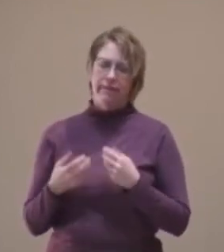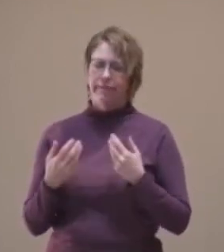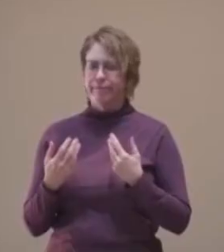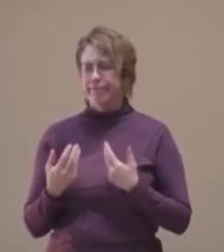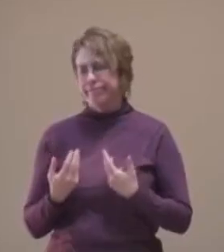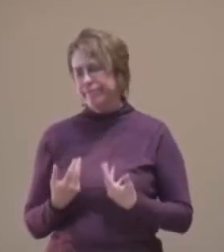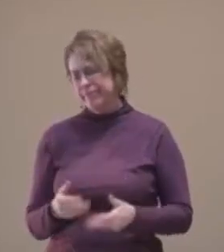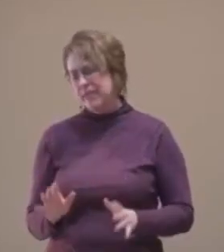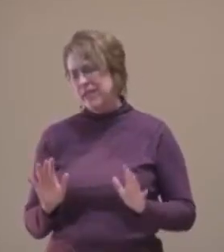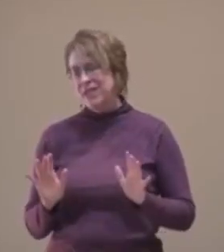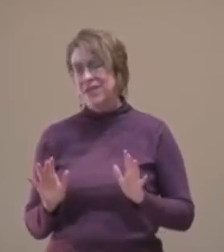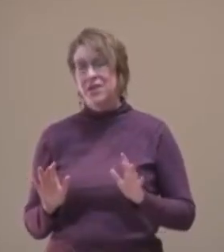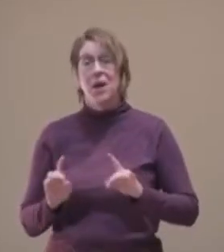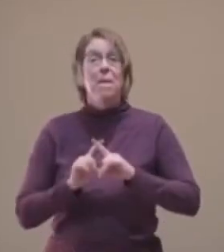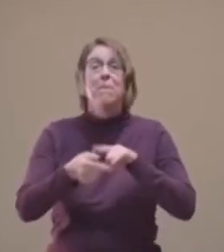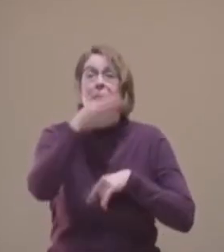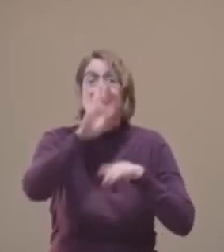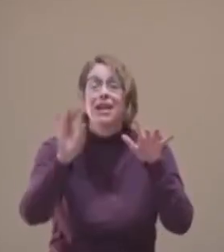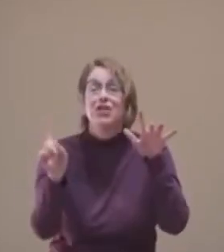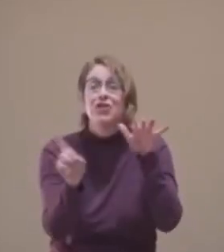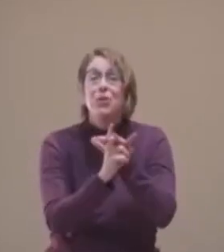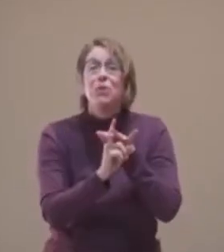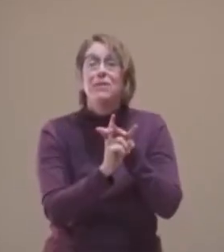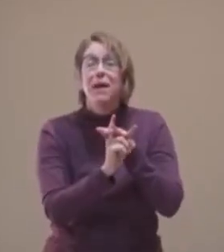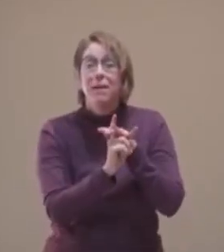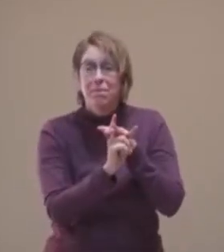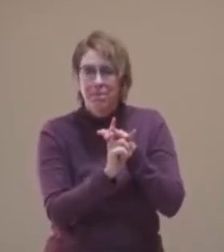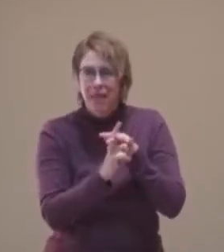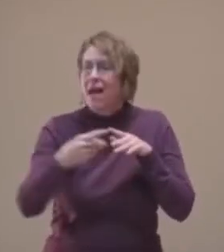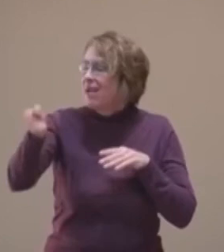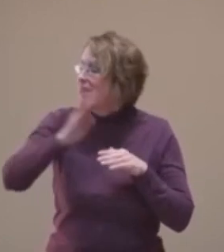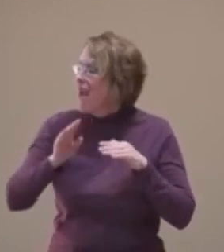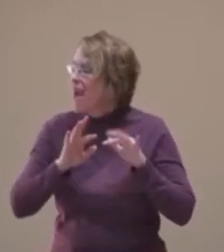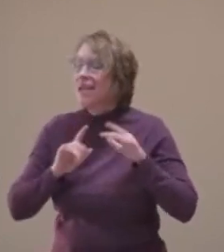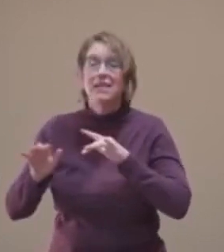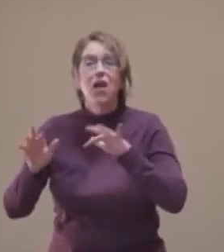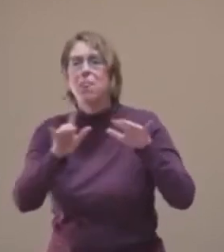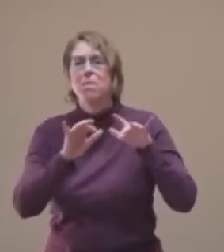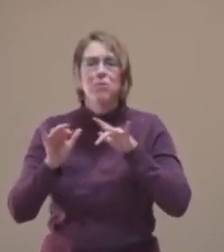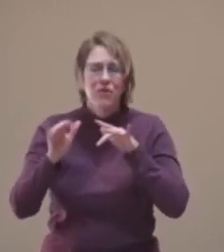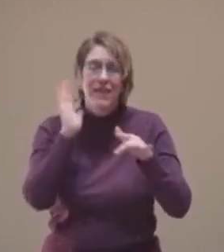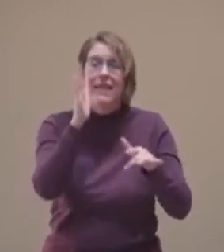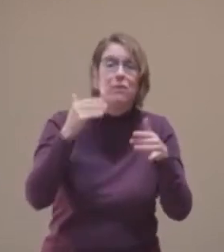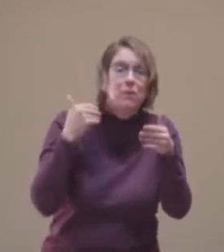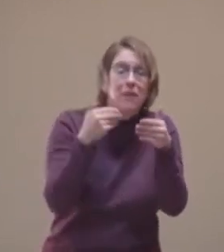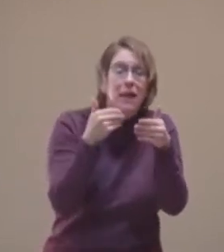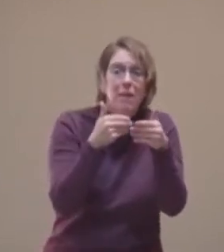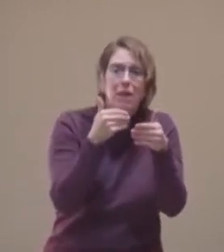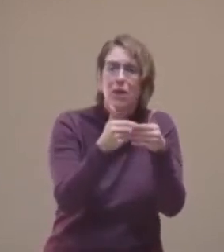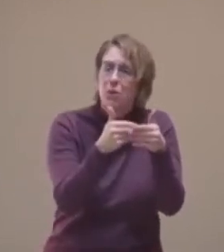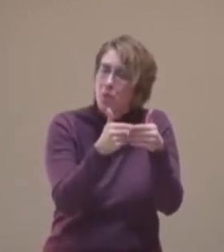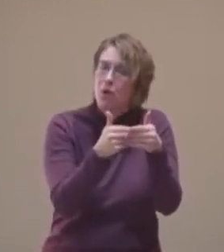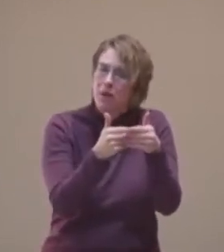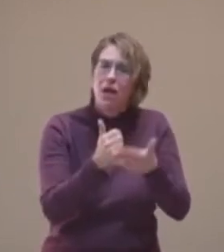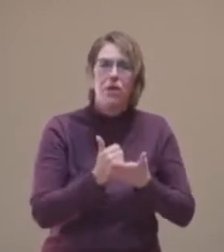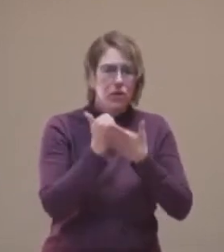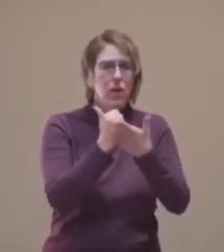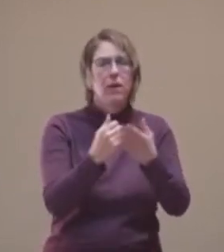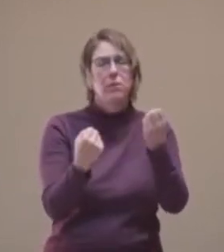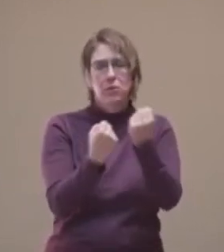started. God is on the move. God is coming near. This weary world